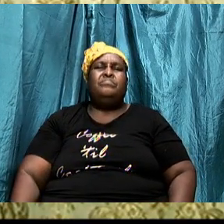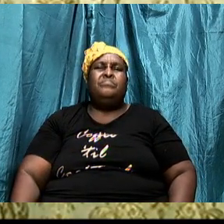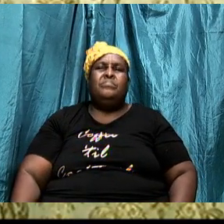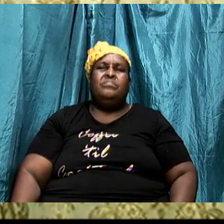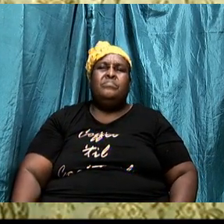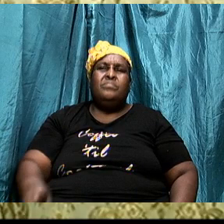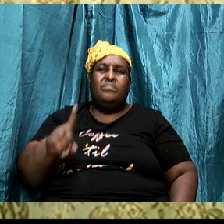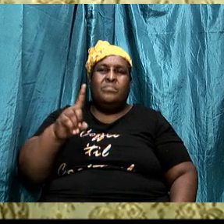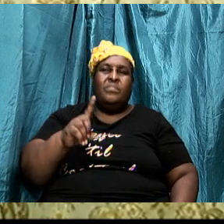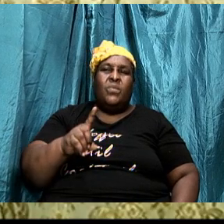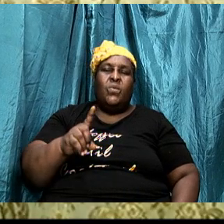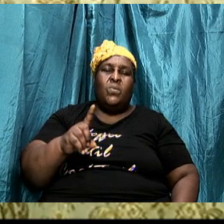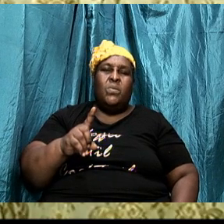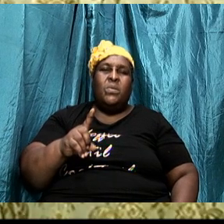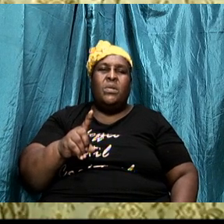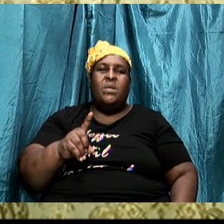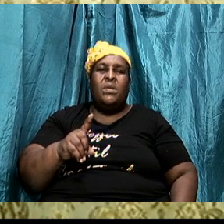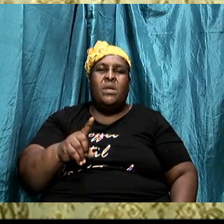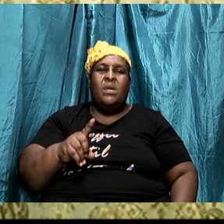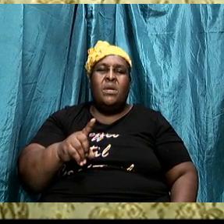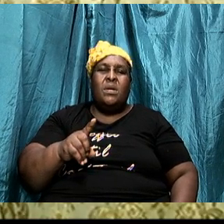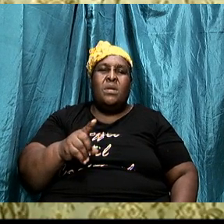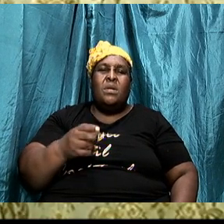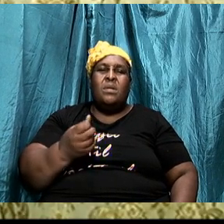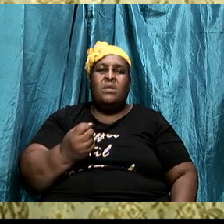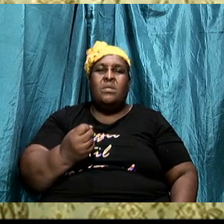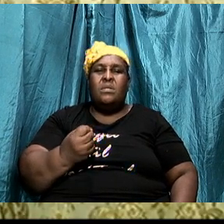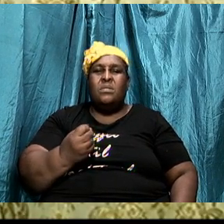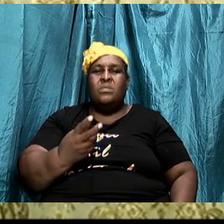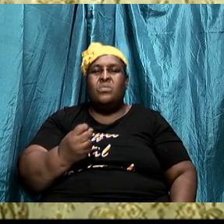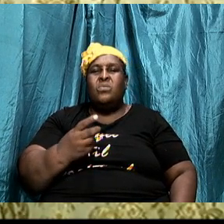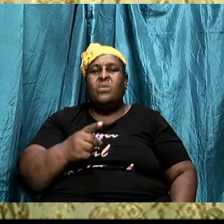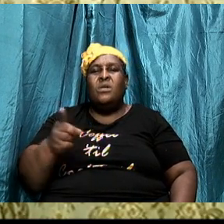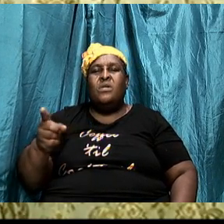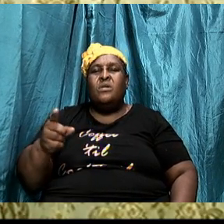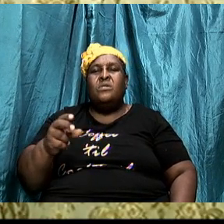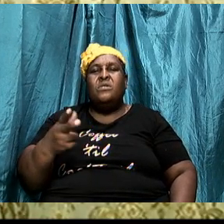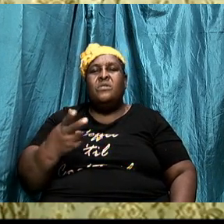1 12 to 13 we are going to turn to this